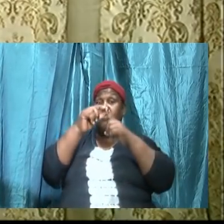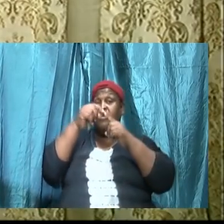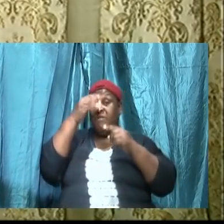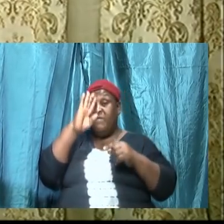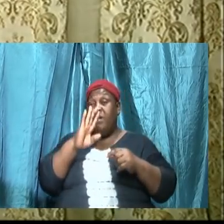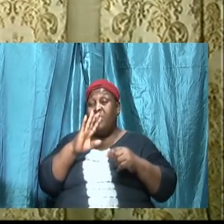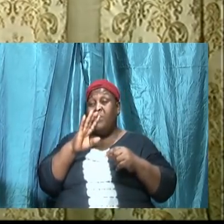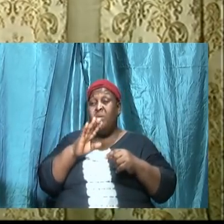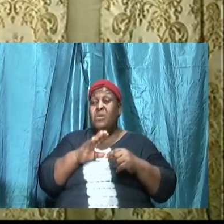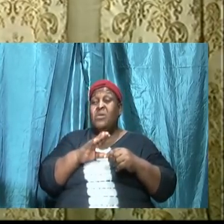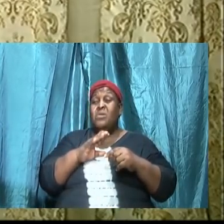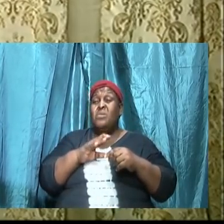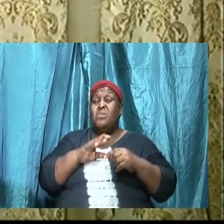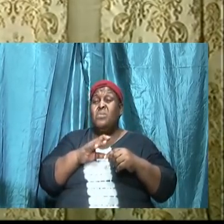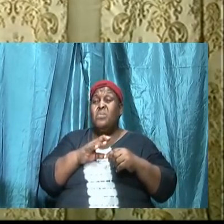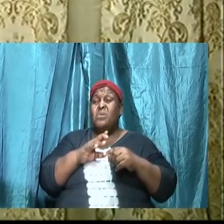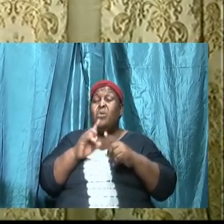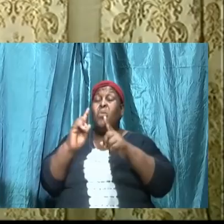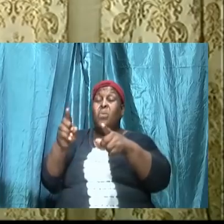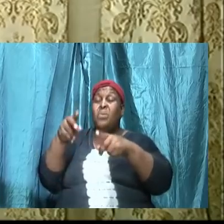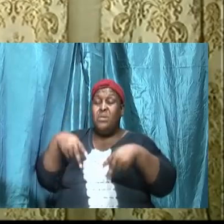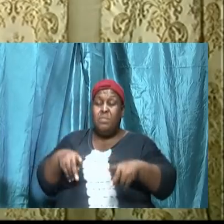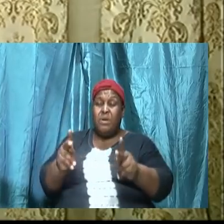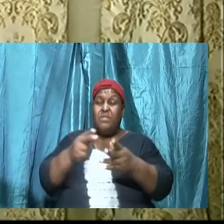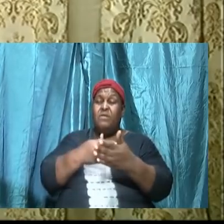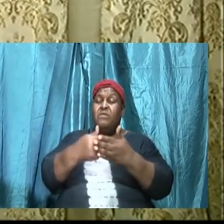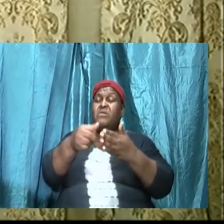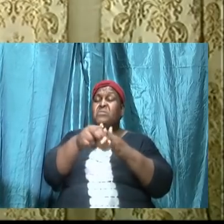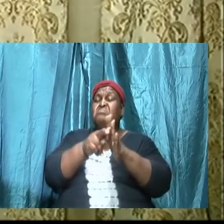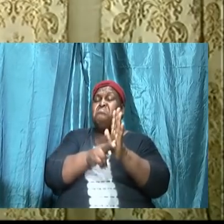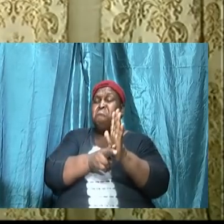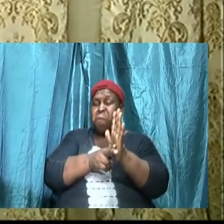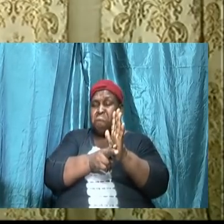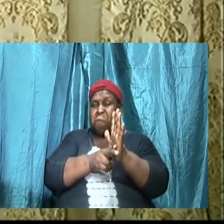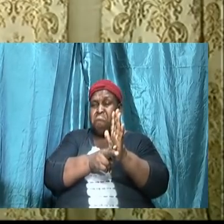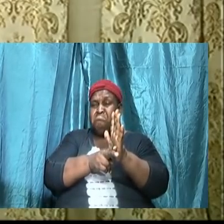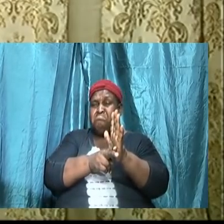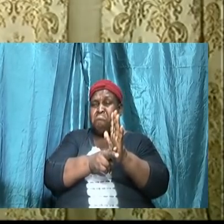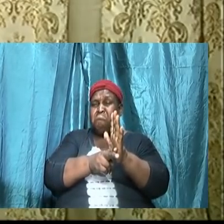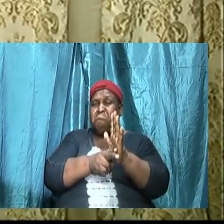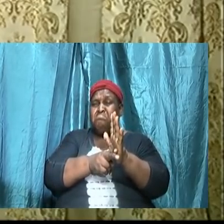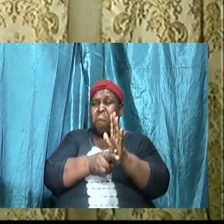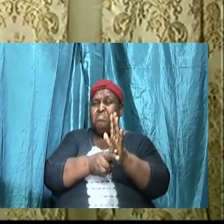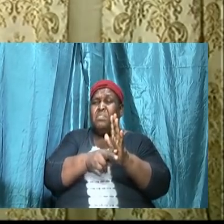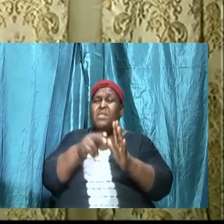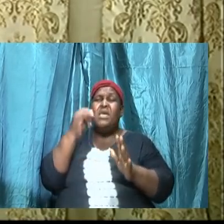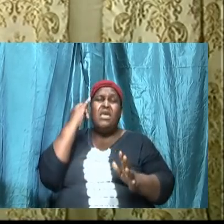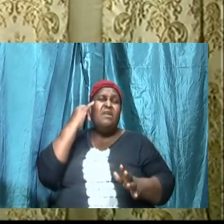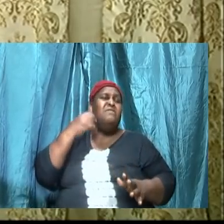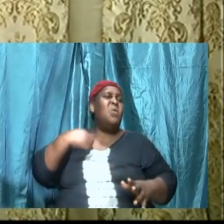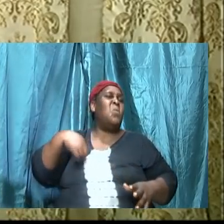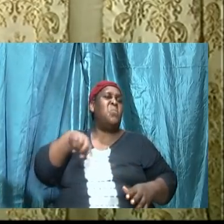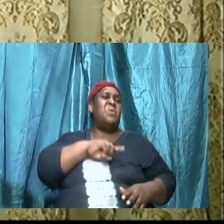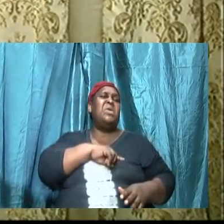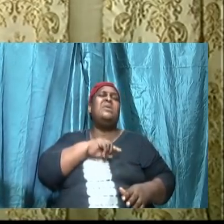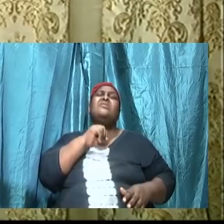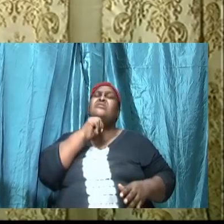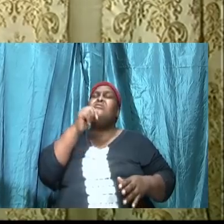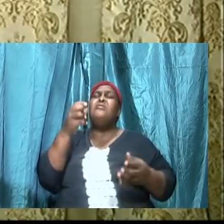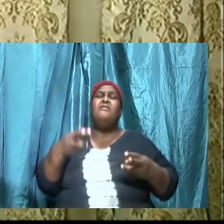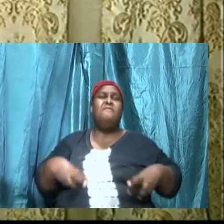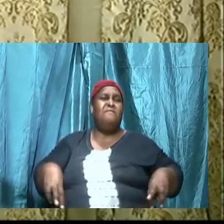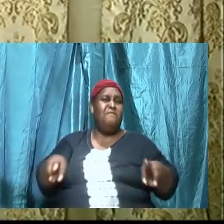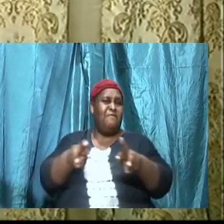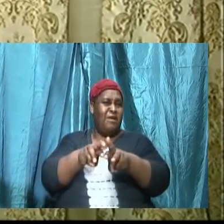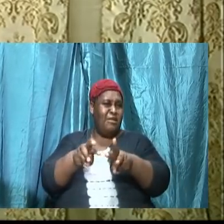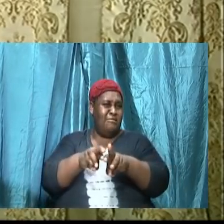that God will have us to go. If we devalue, however, the words of almighty God,